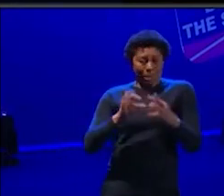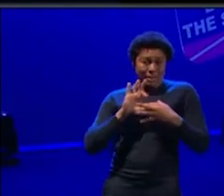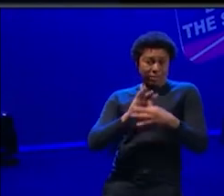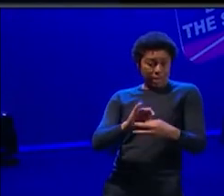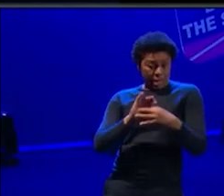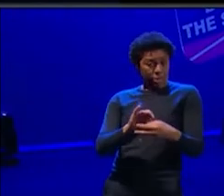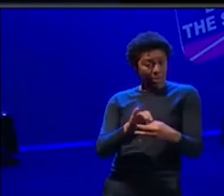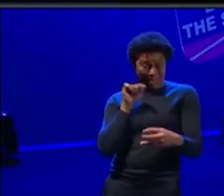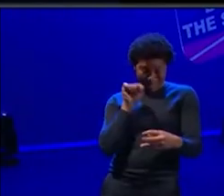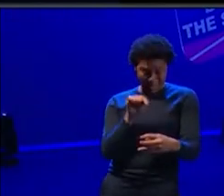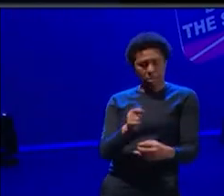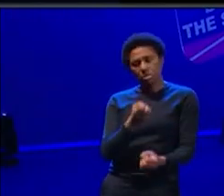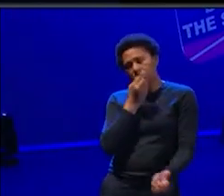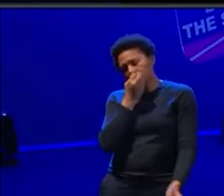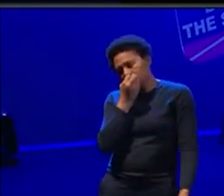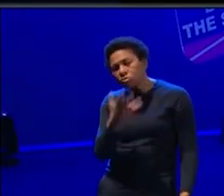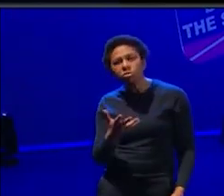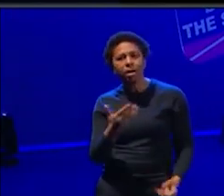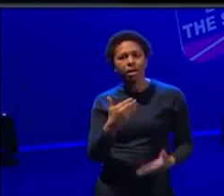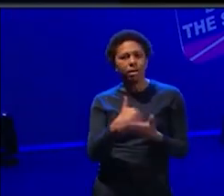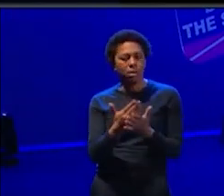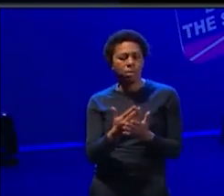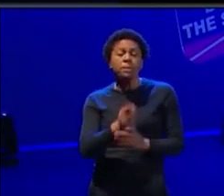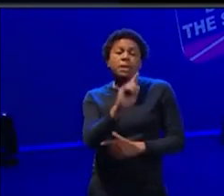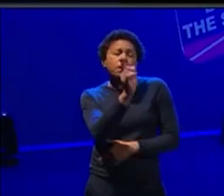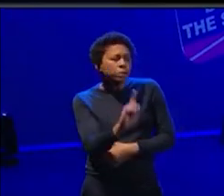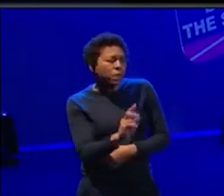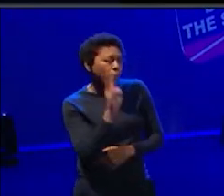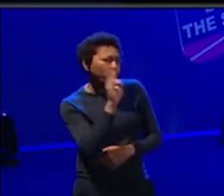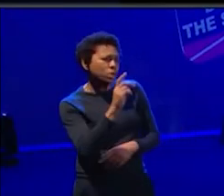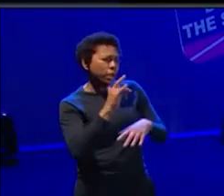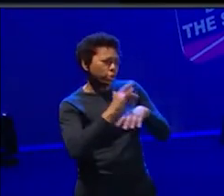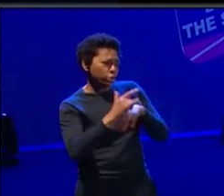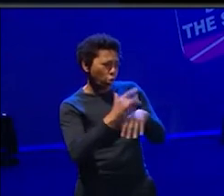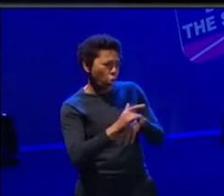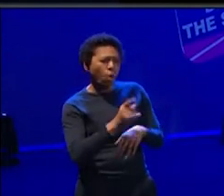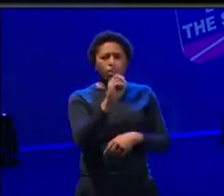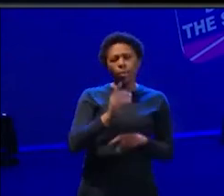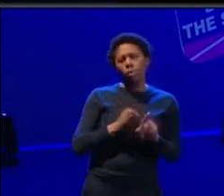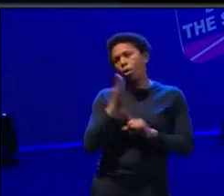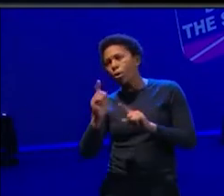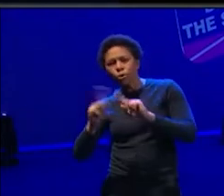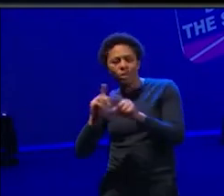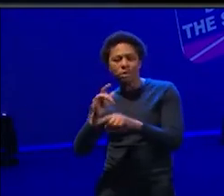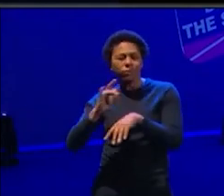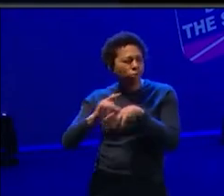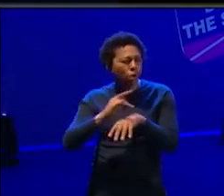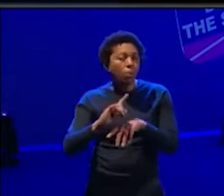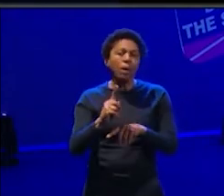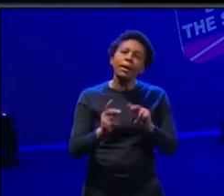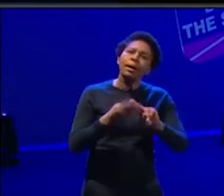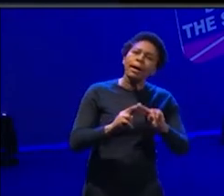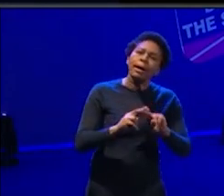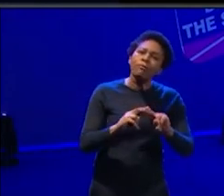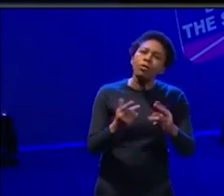part of an organization. Um, and people will come and see a show and they'll go and see another show and they'll go, but to have the kind of long-term engagement that you have coming from a creative